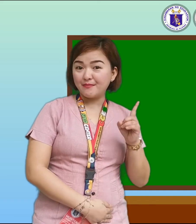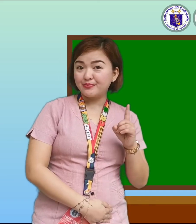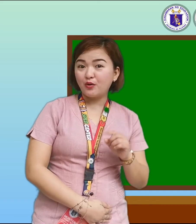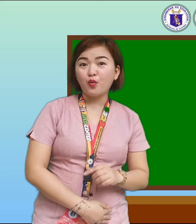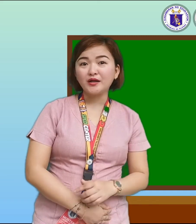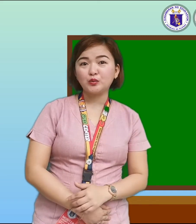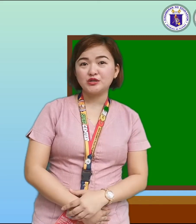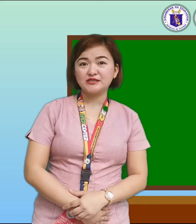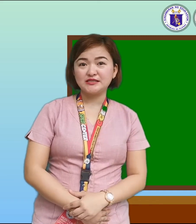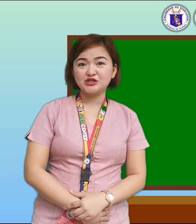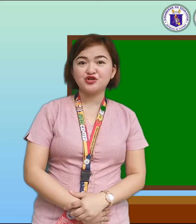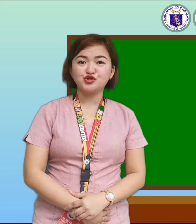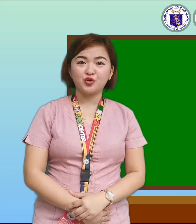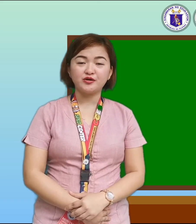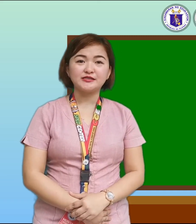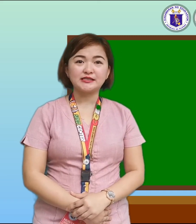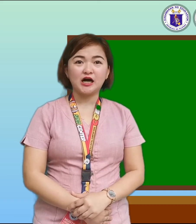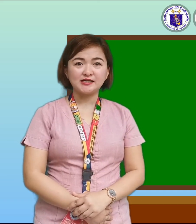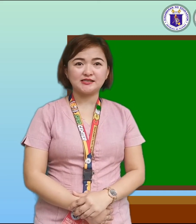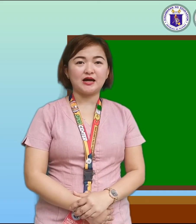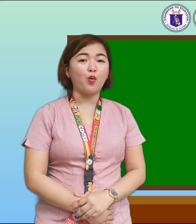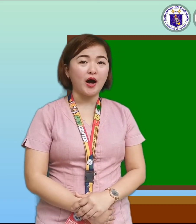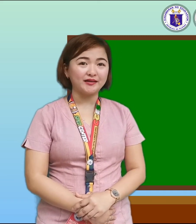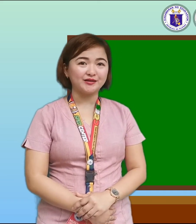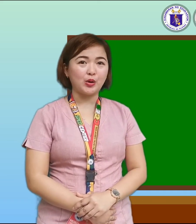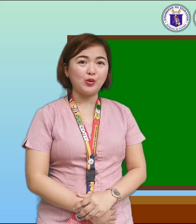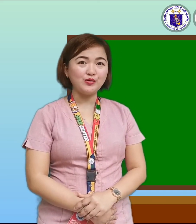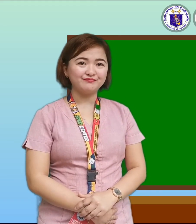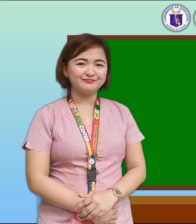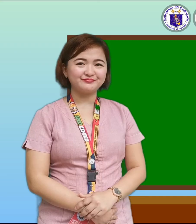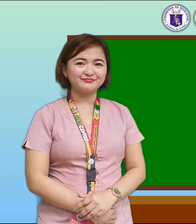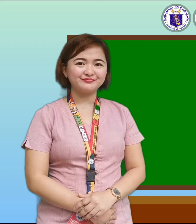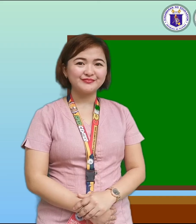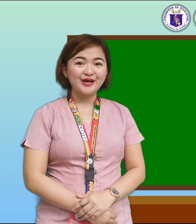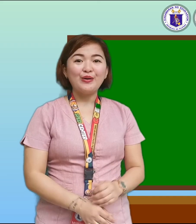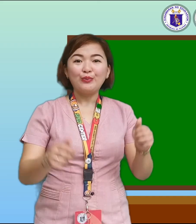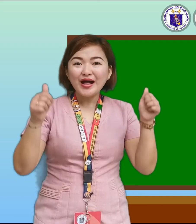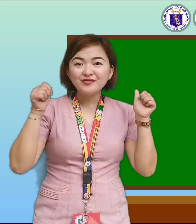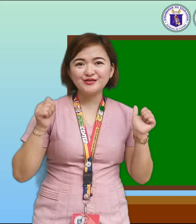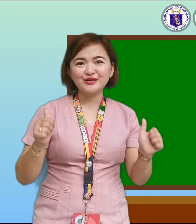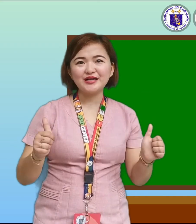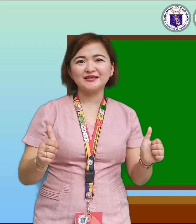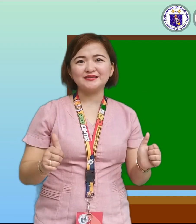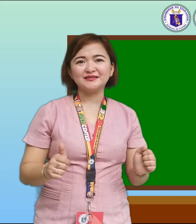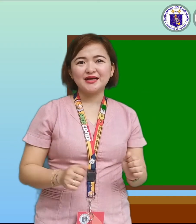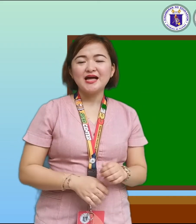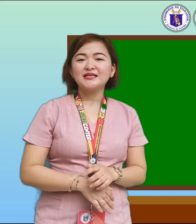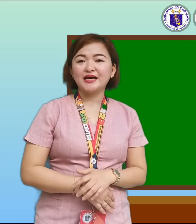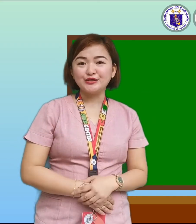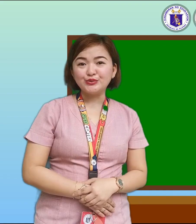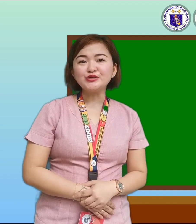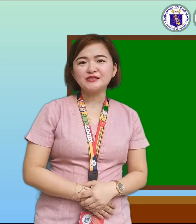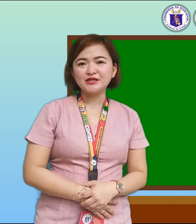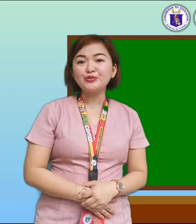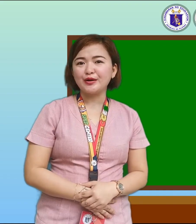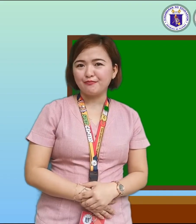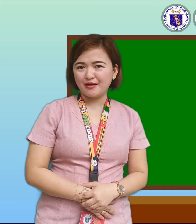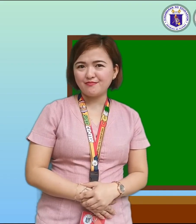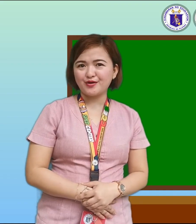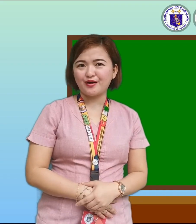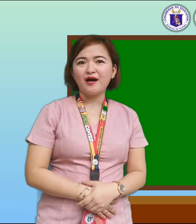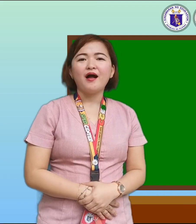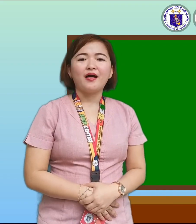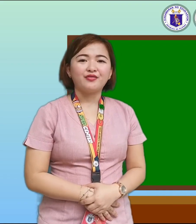Remember what was teacher Joe discussed a while ago? Well, good! Can you still